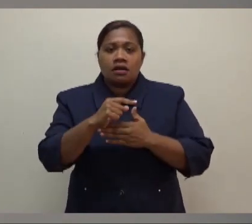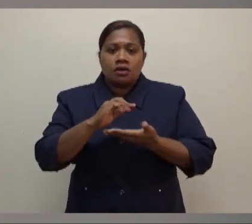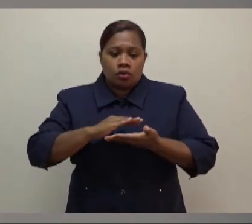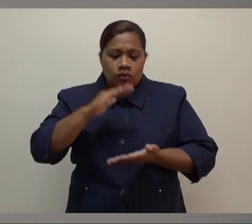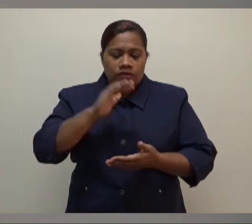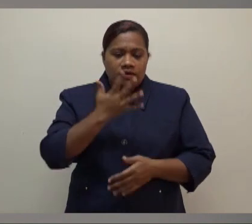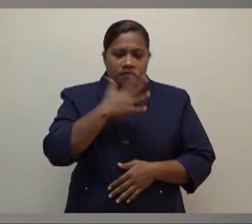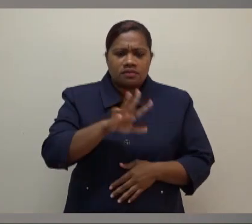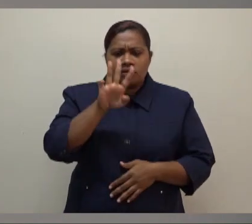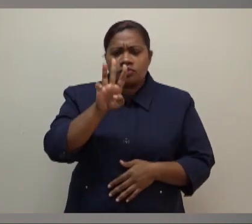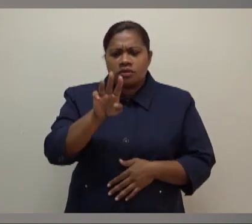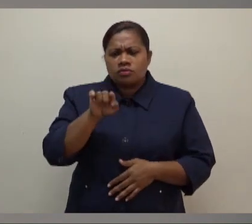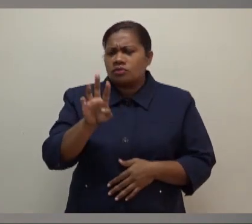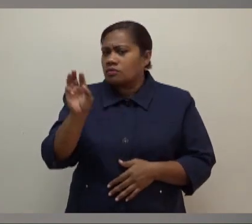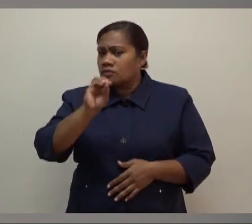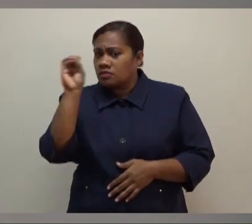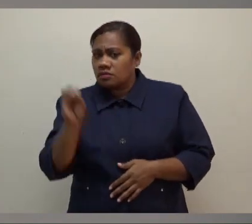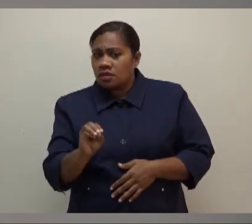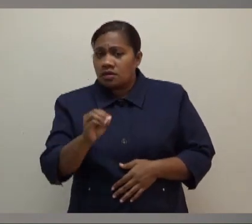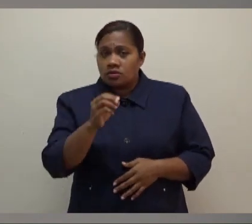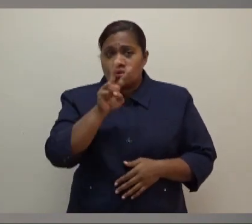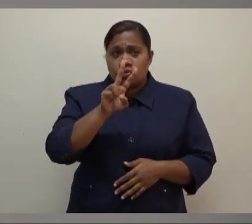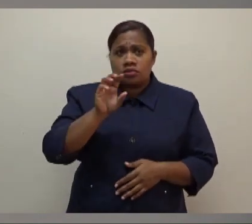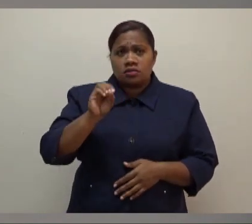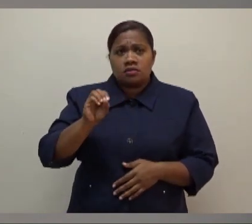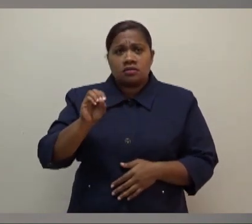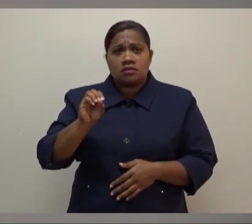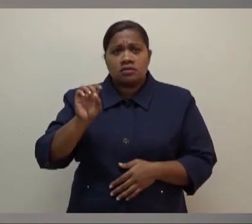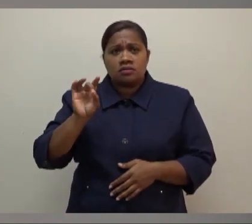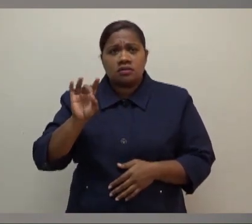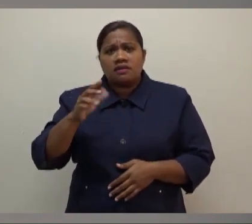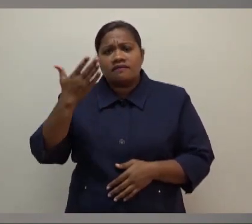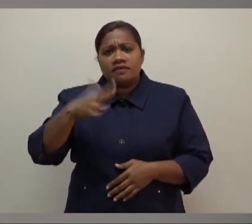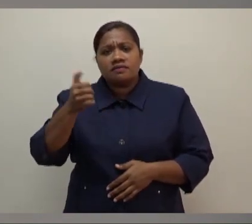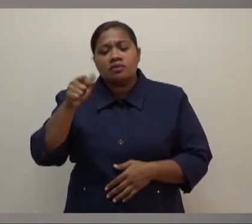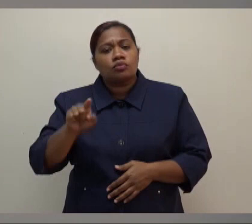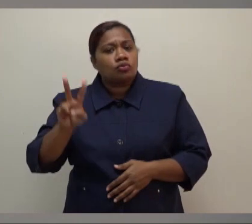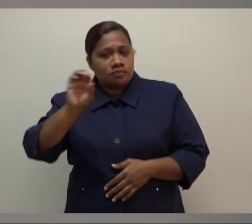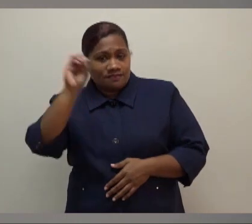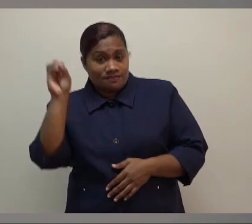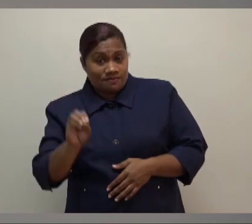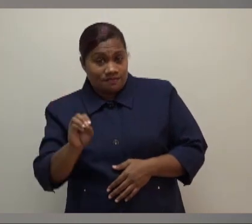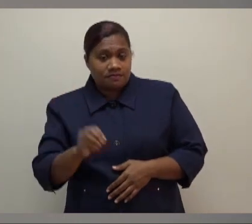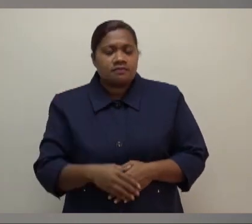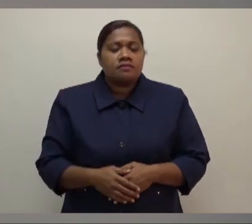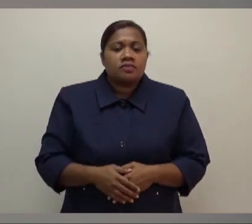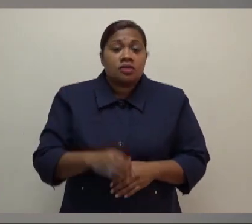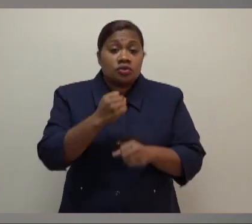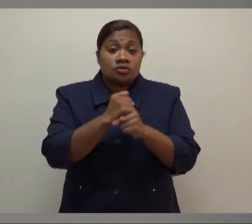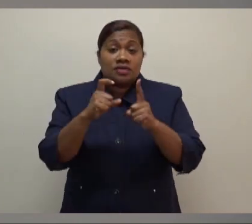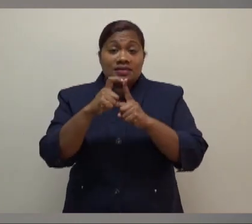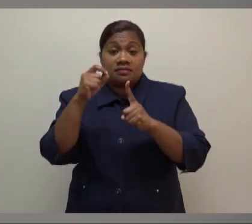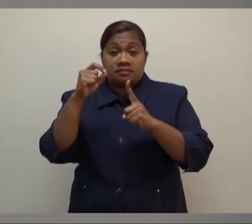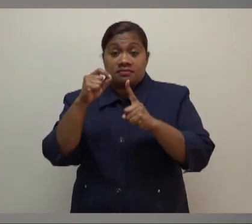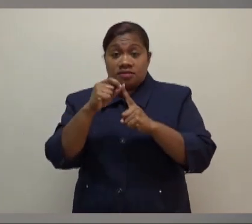2006 to 56.2% in 2010. Following this, the debt to GDP ratio was on a